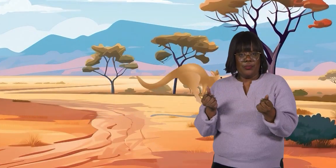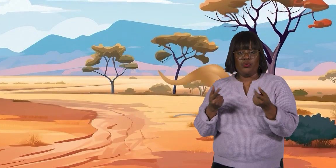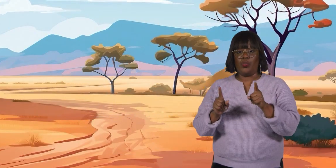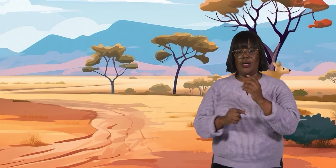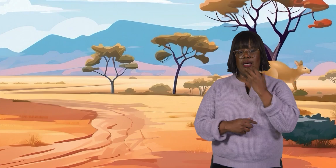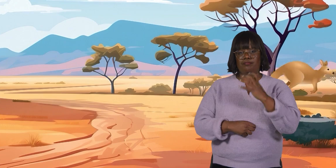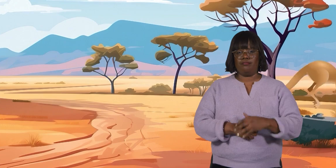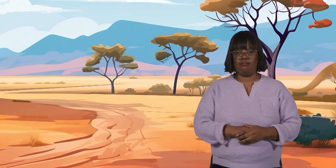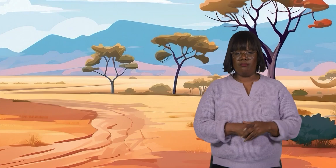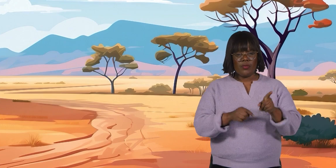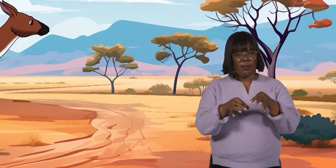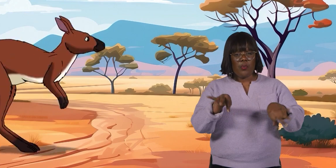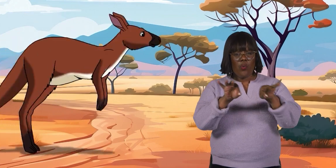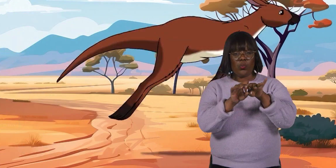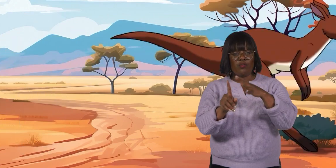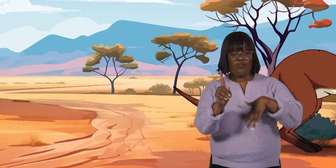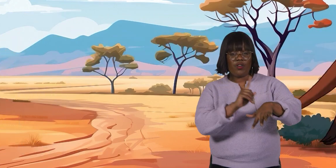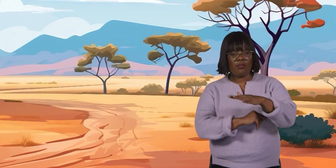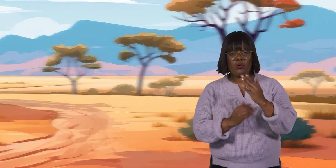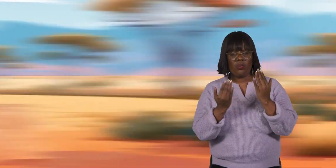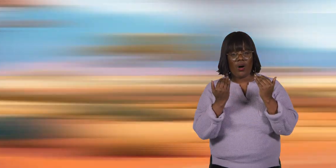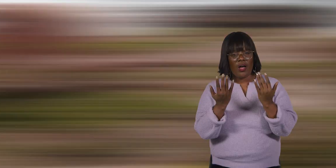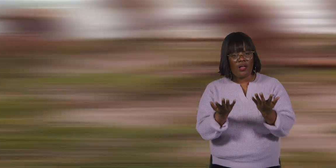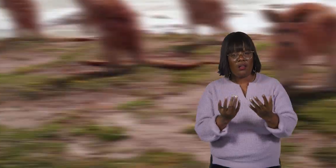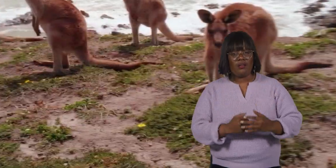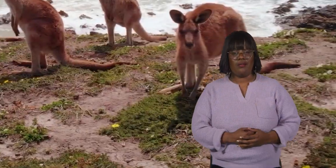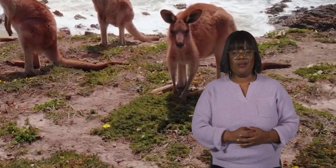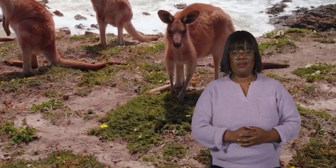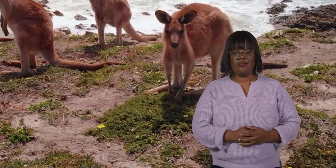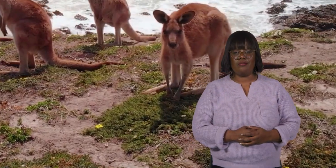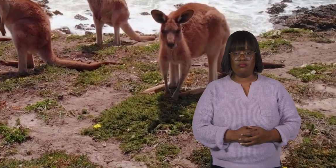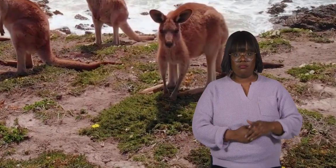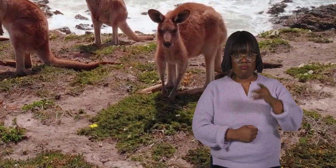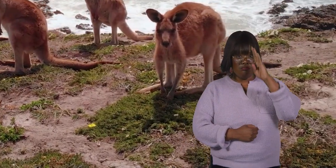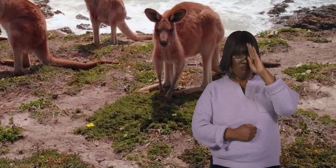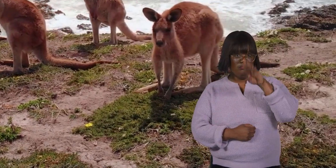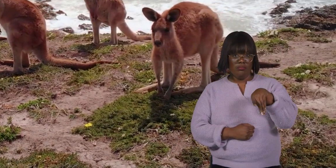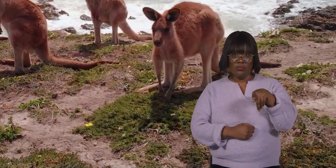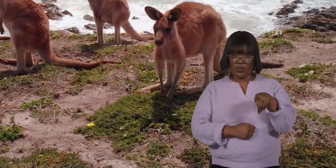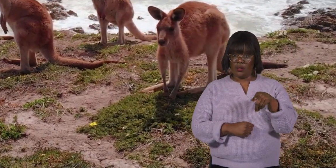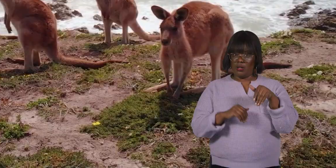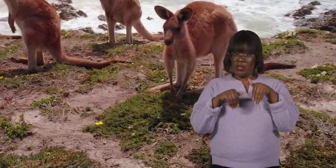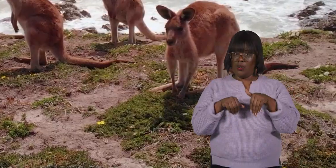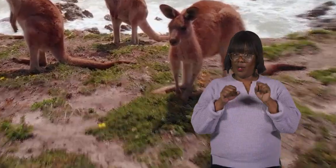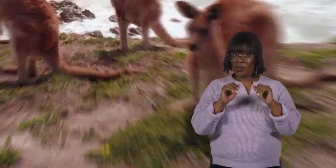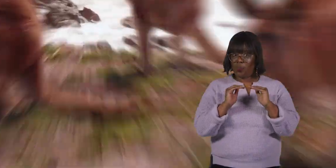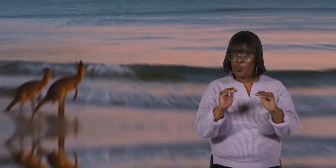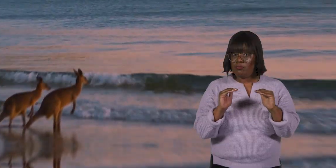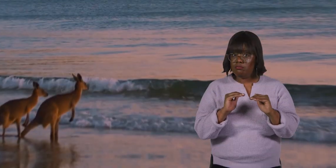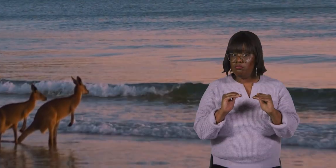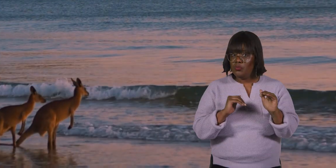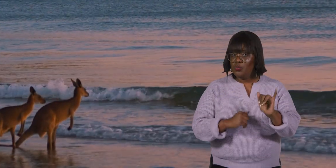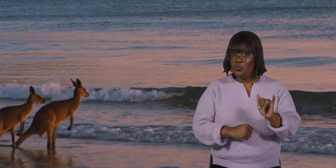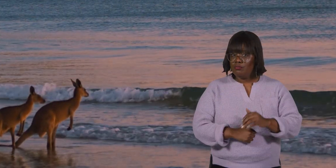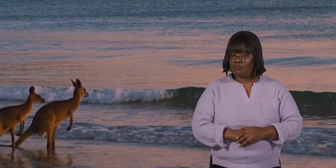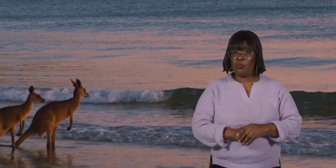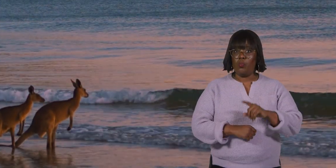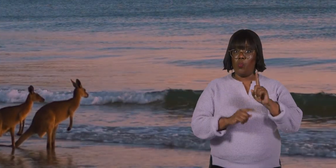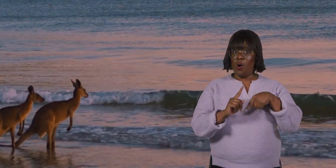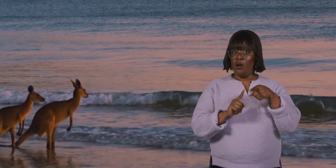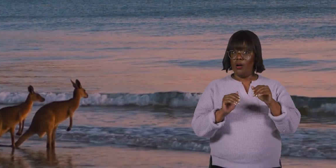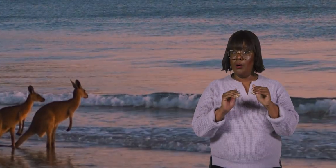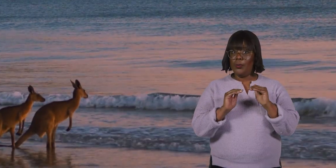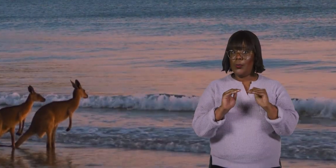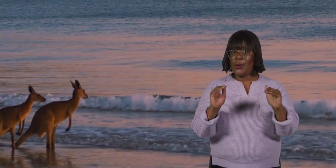Why are they important to the environment? Did you know kangaroos can swim too? When they swim,